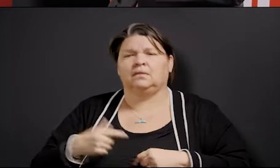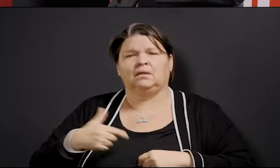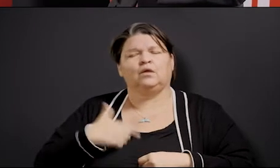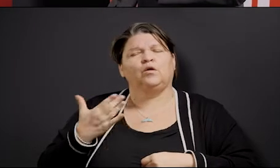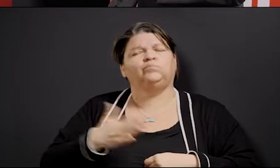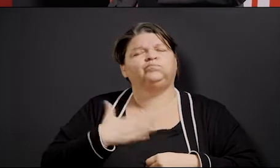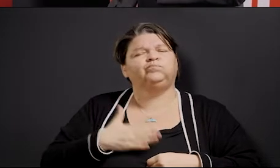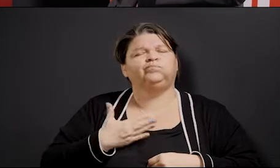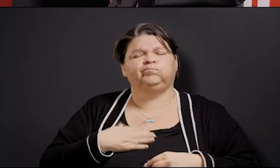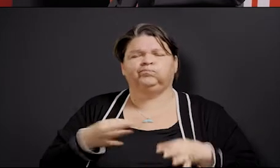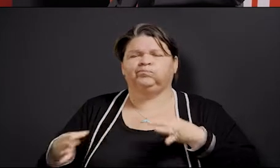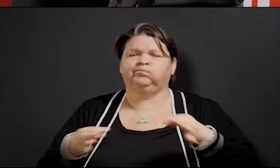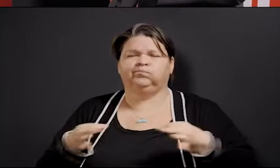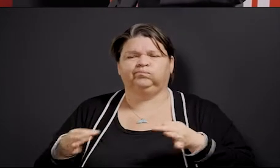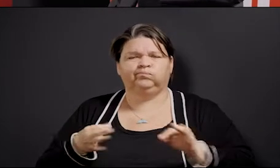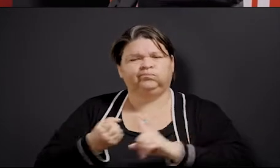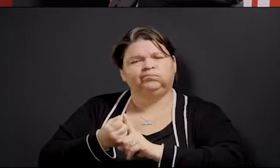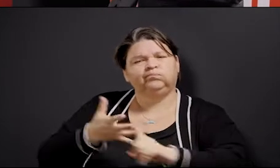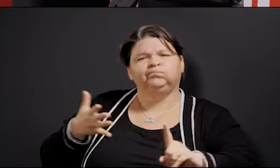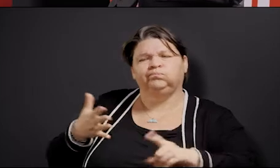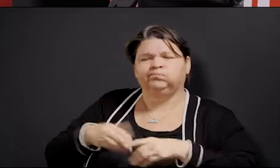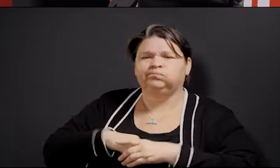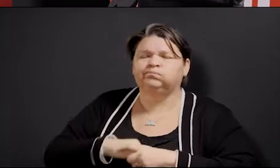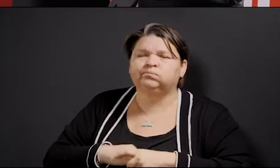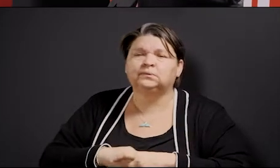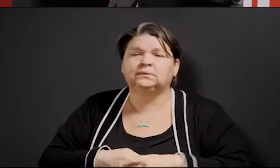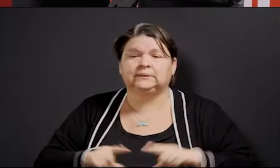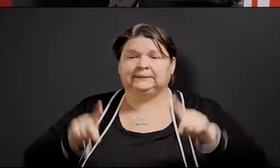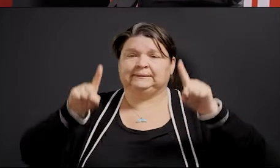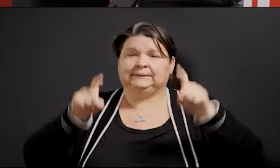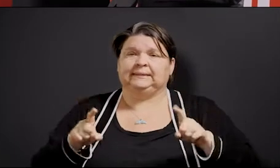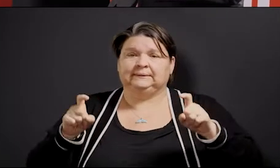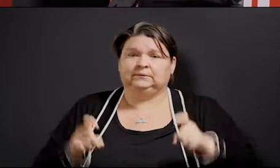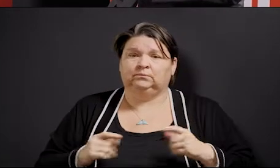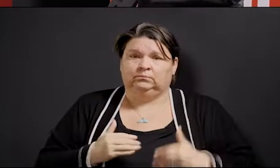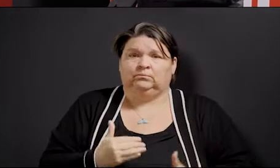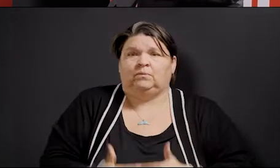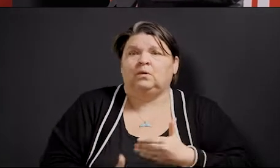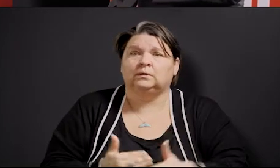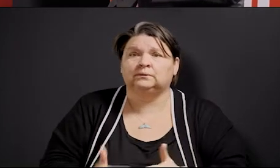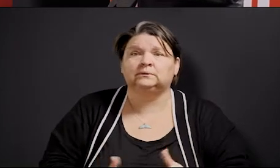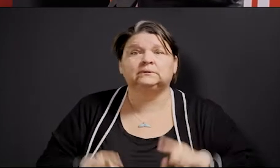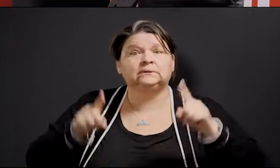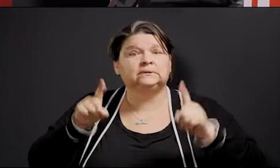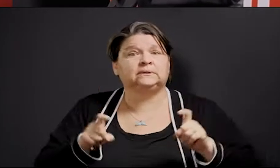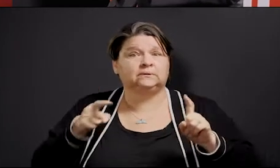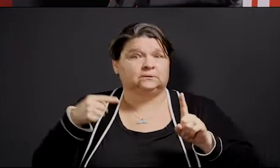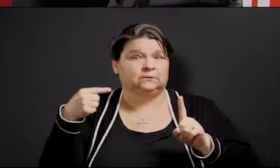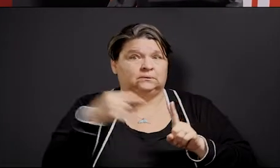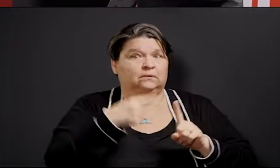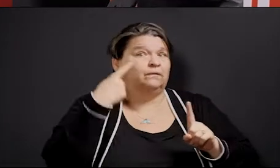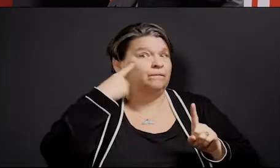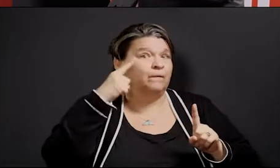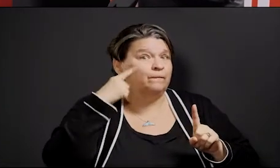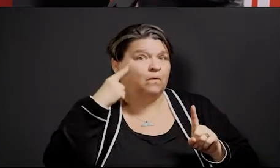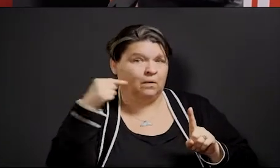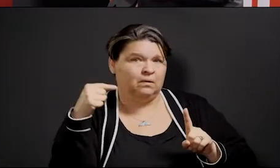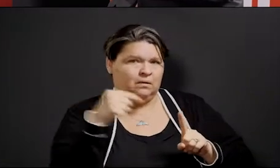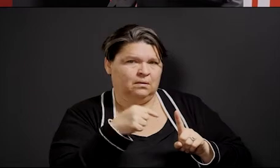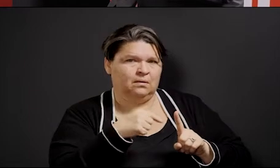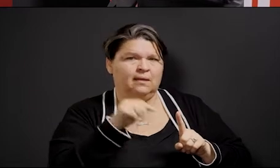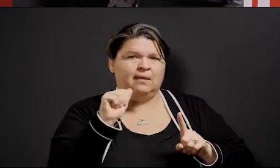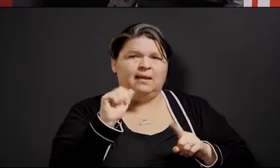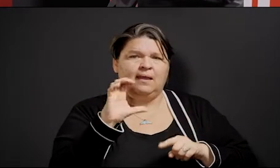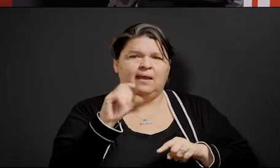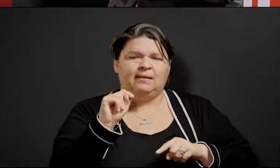of the tests that we are doing now are testing for the active virus in the person. And that's